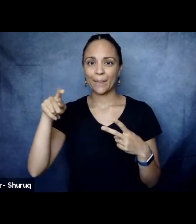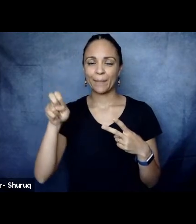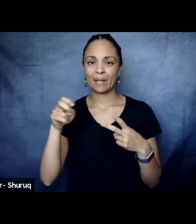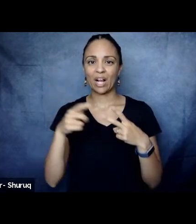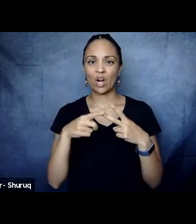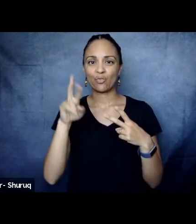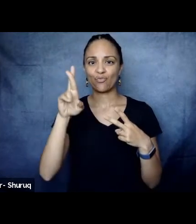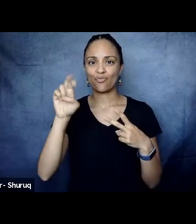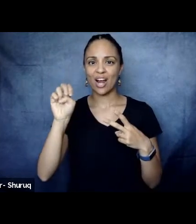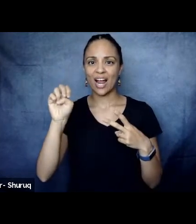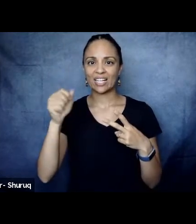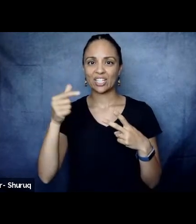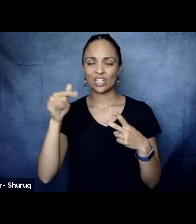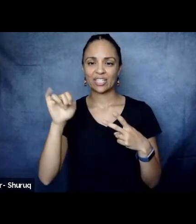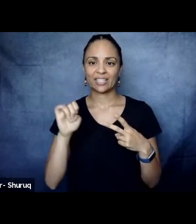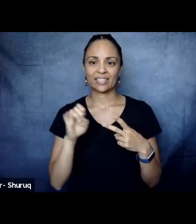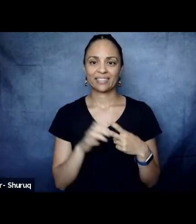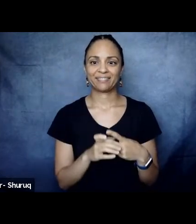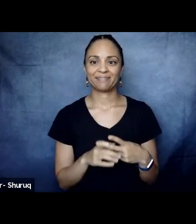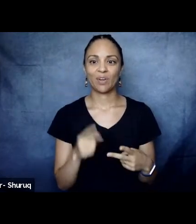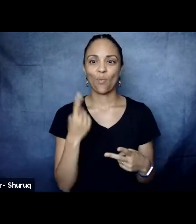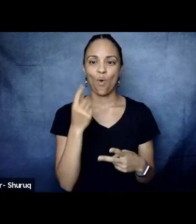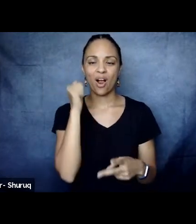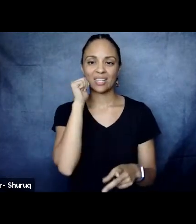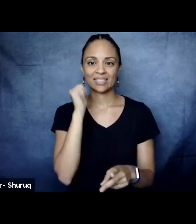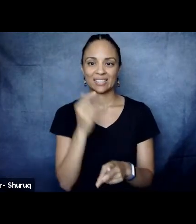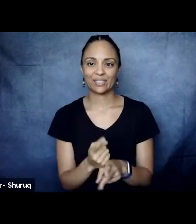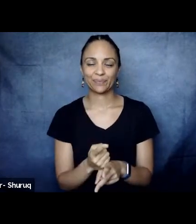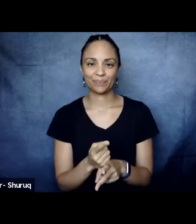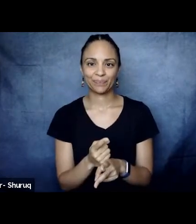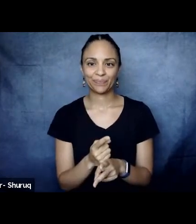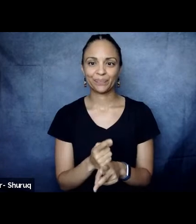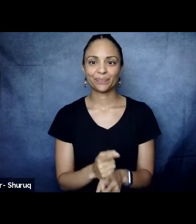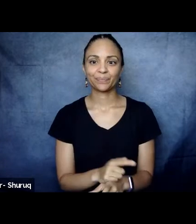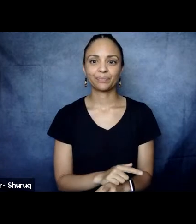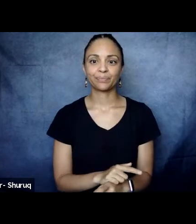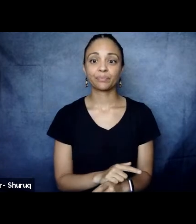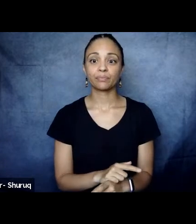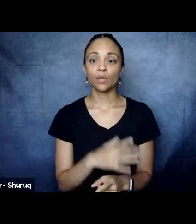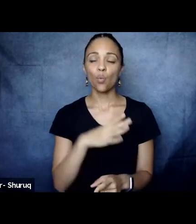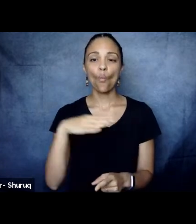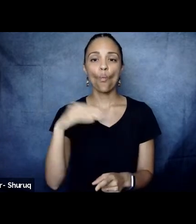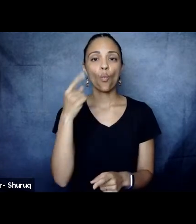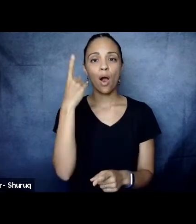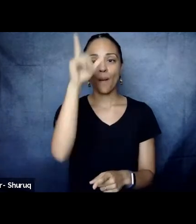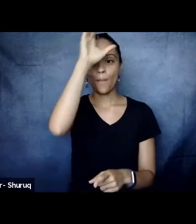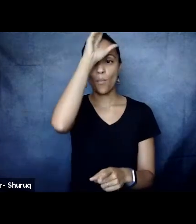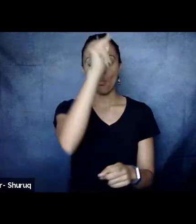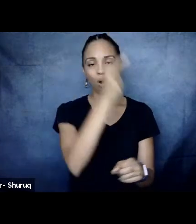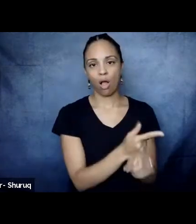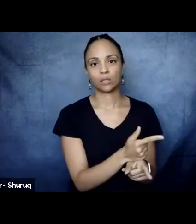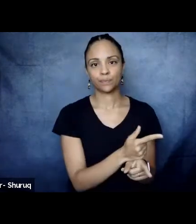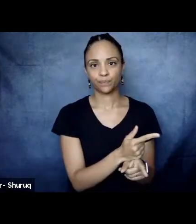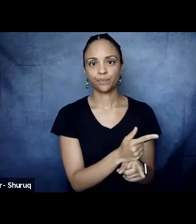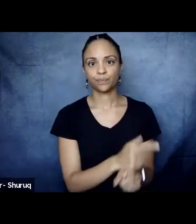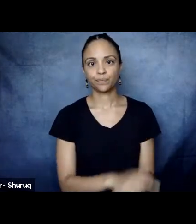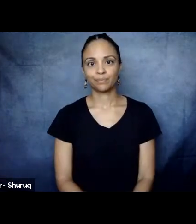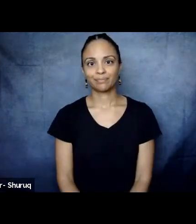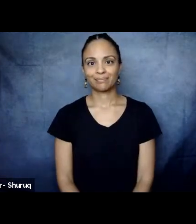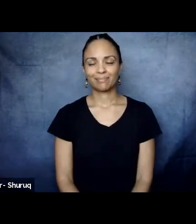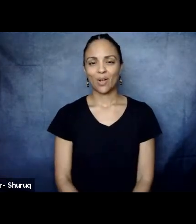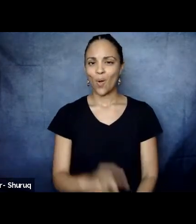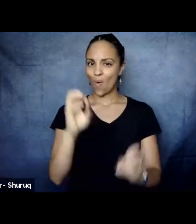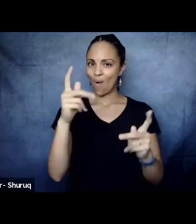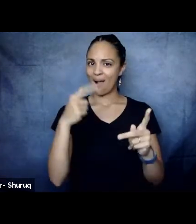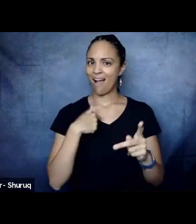Maudoni Viviane Wakamuyo and Wanjiko Francis Wakamuyo. I think, I think I've done the